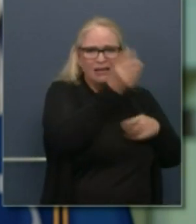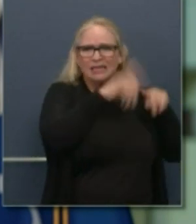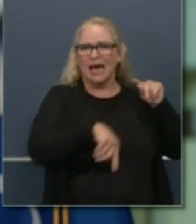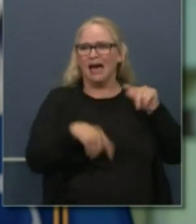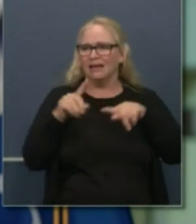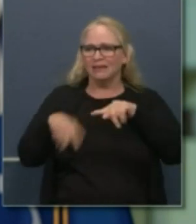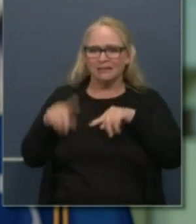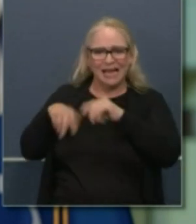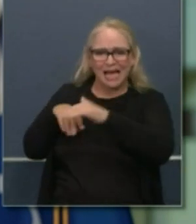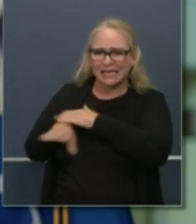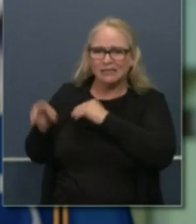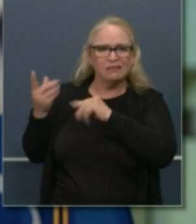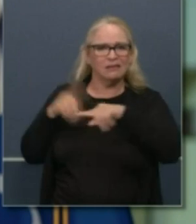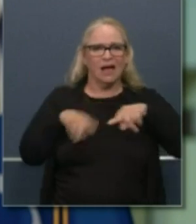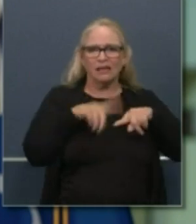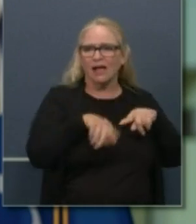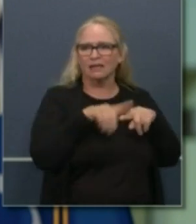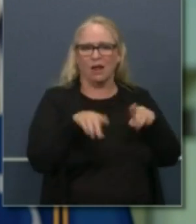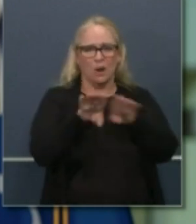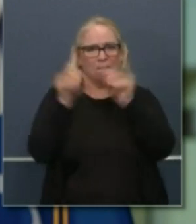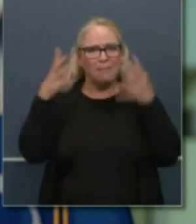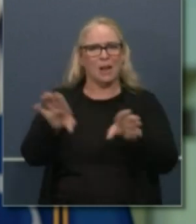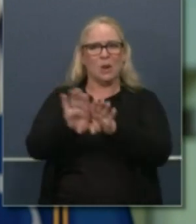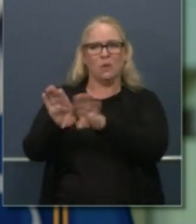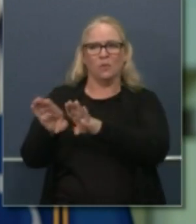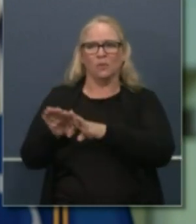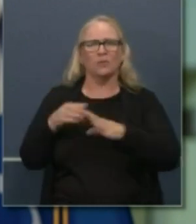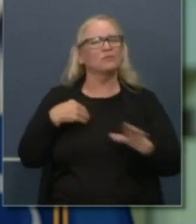uh pre-pandemic so that's the update uh for today